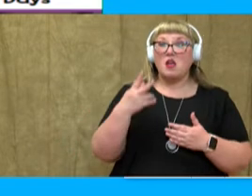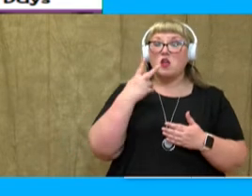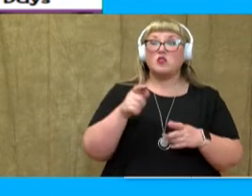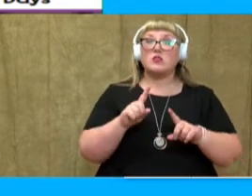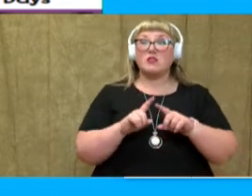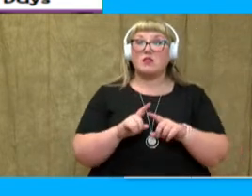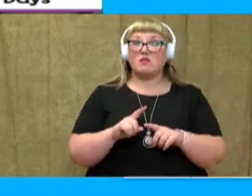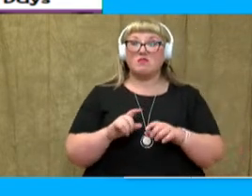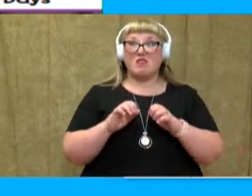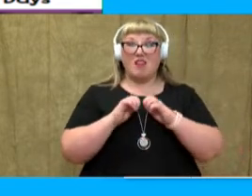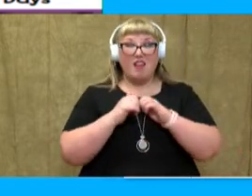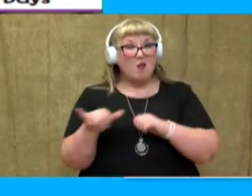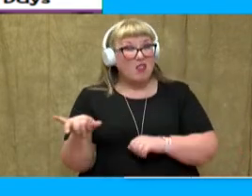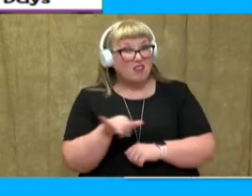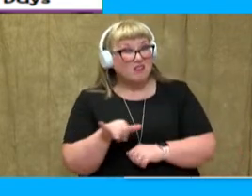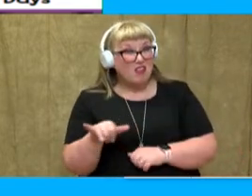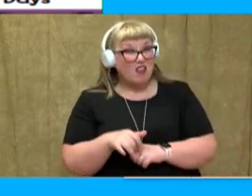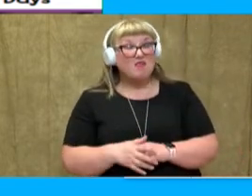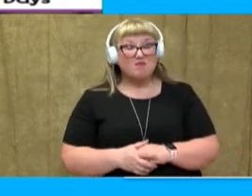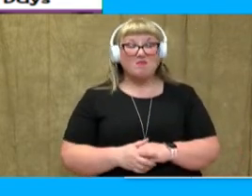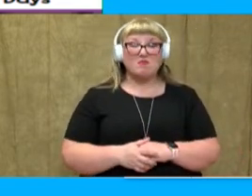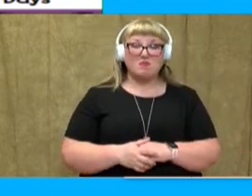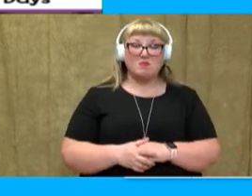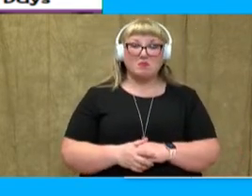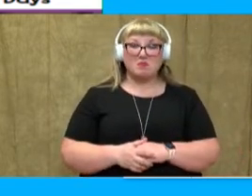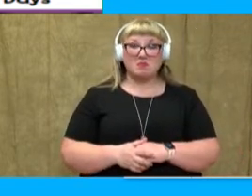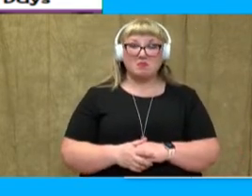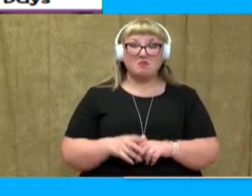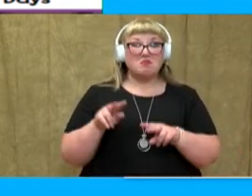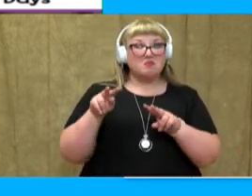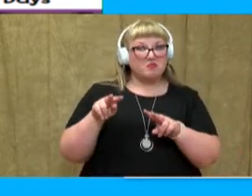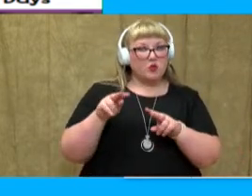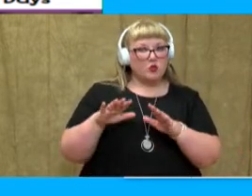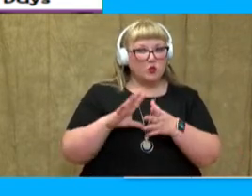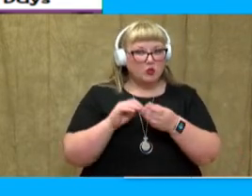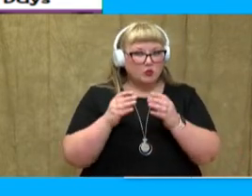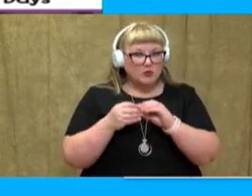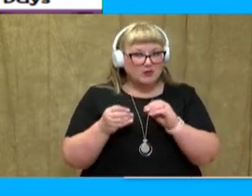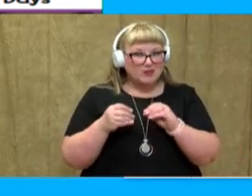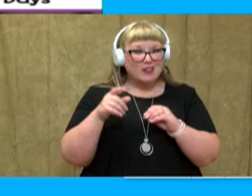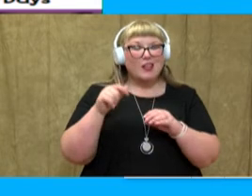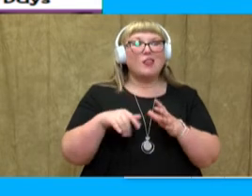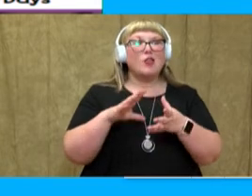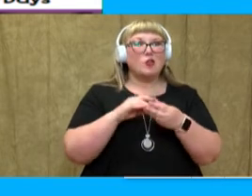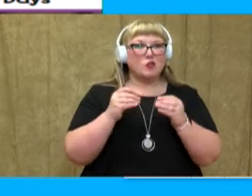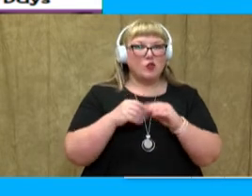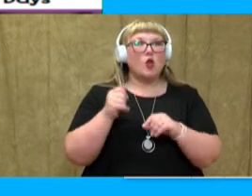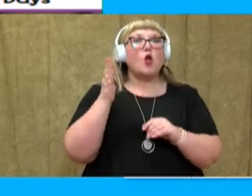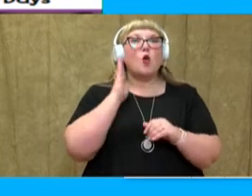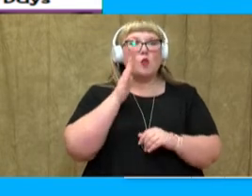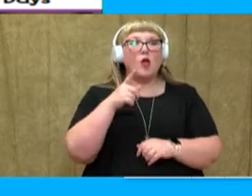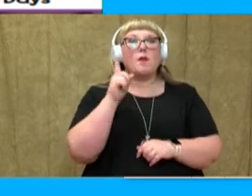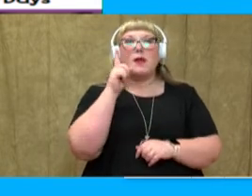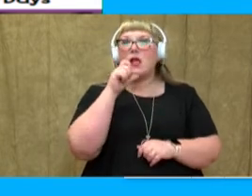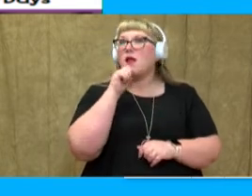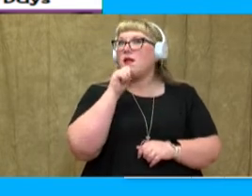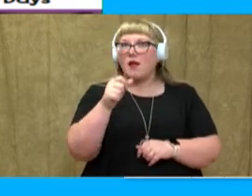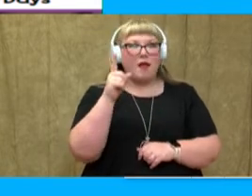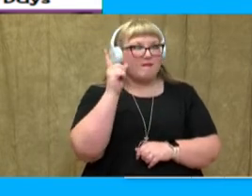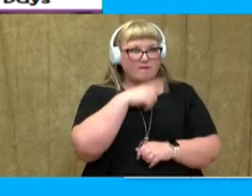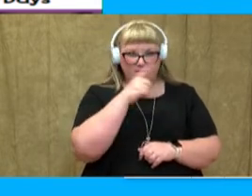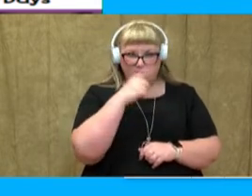some ways that they are the same. So, let's look into our text. This text is going to be a non-fiction text.